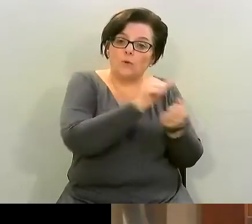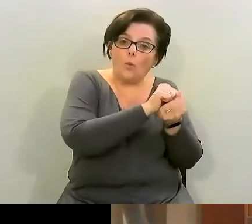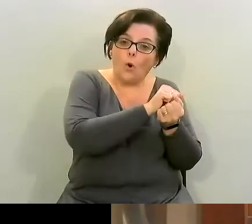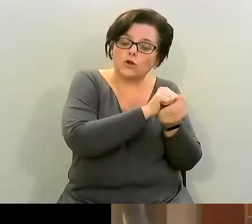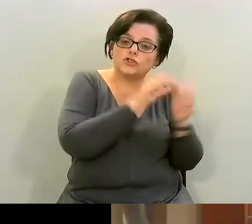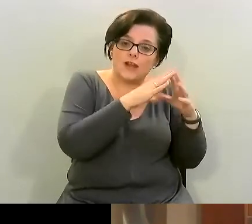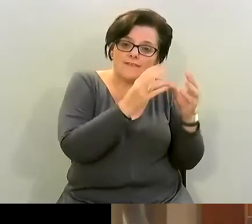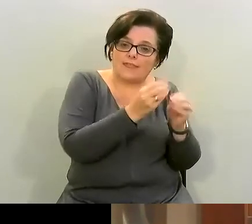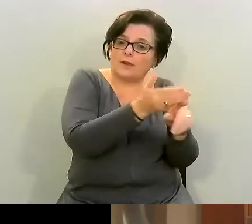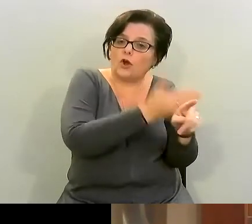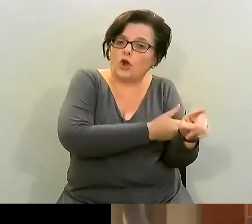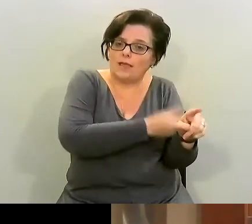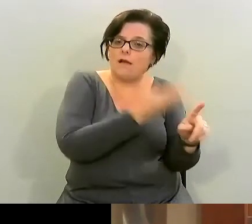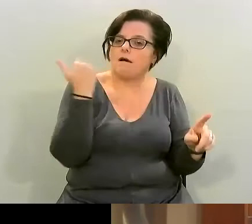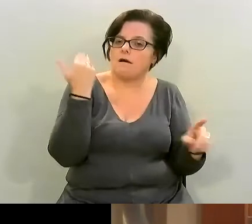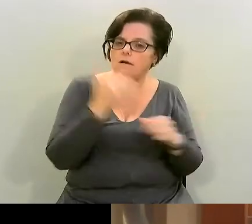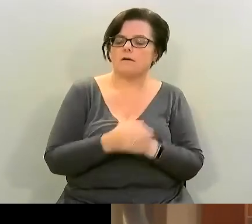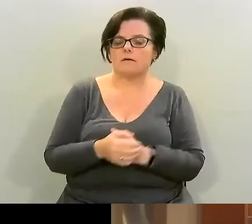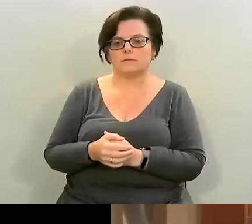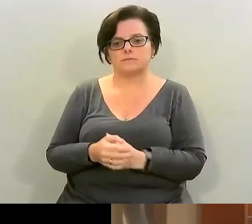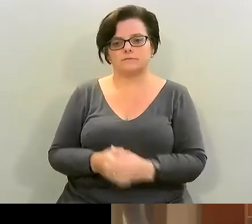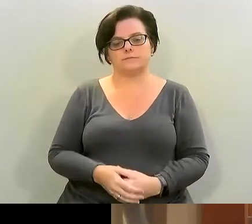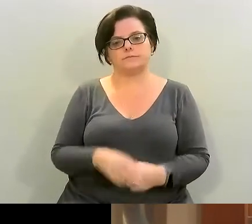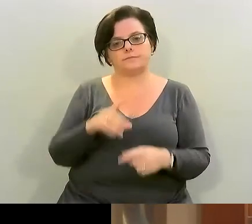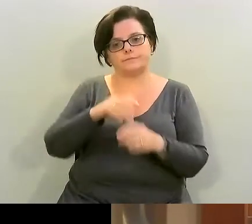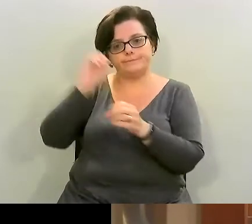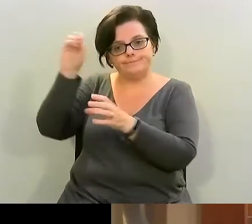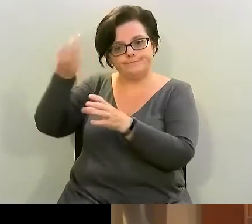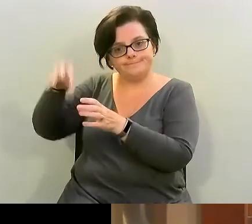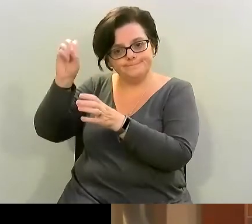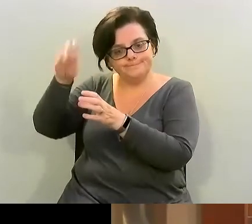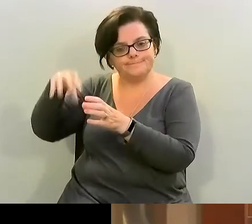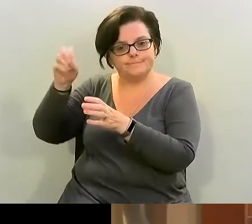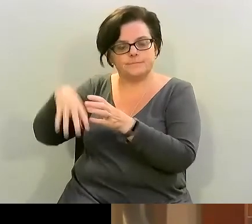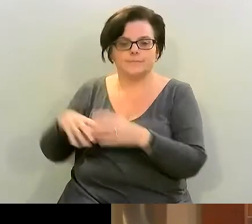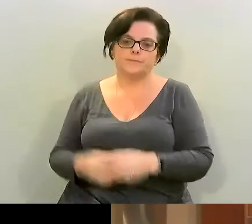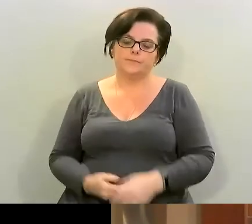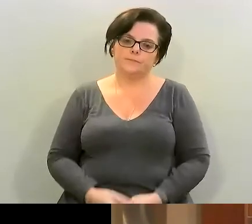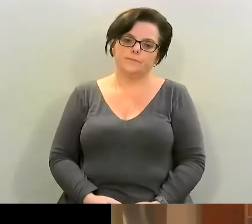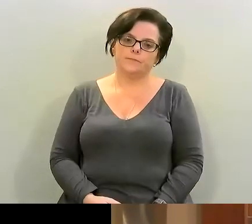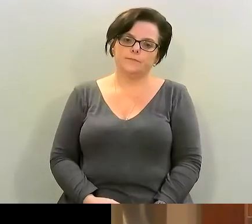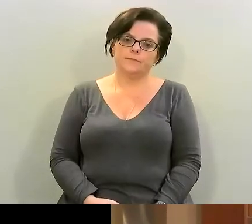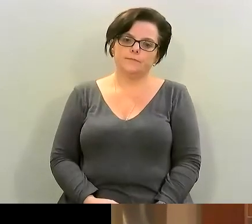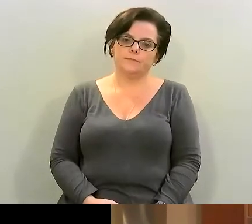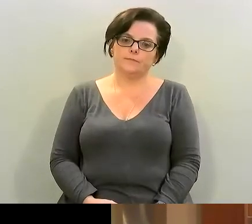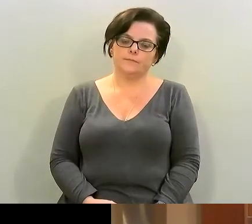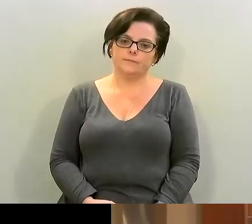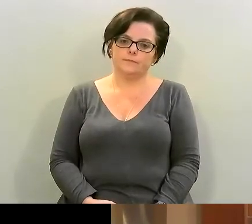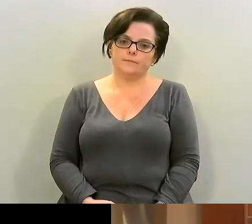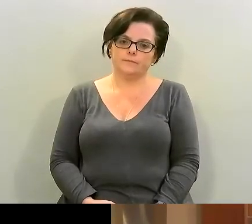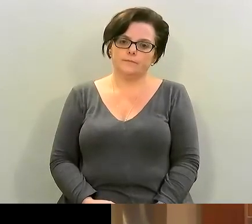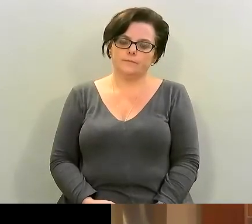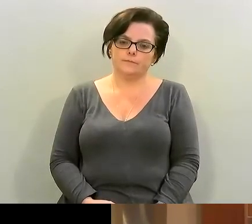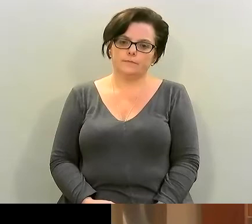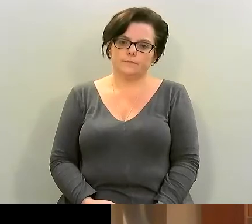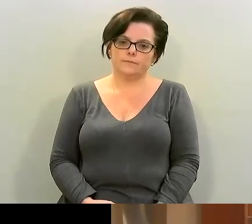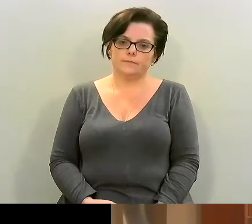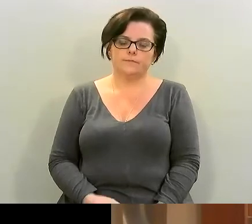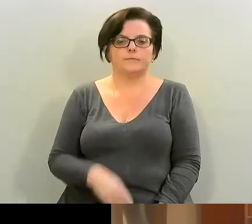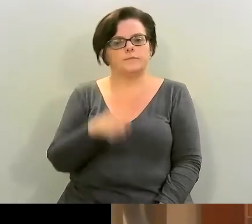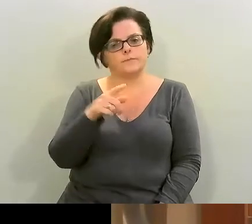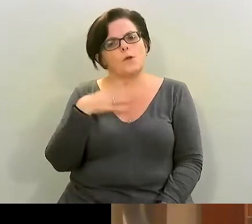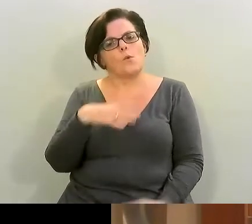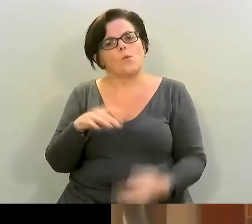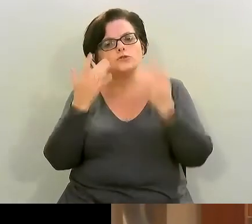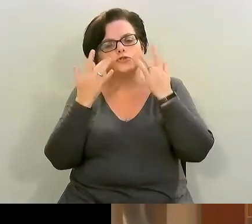out ahead of time so everything here is ready to go now i wanted to show you this